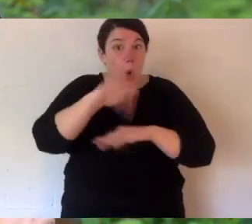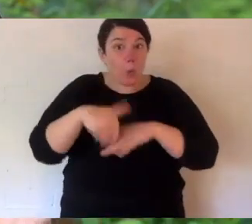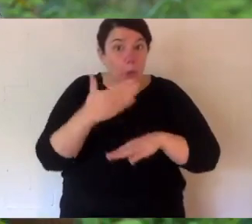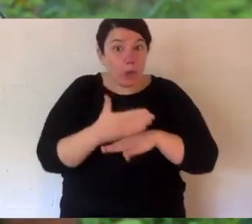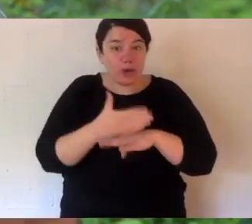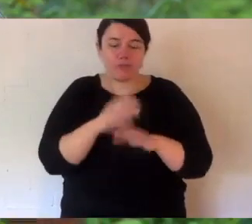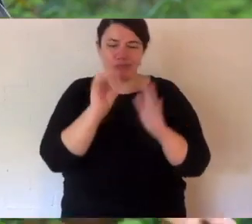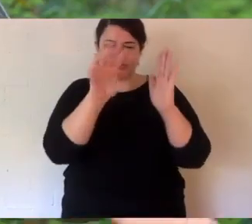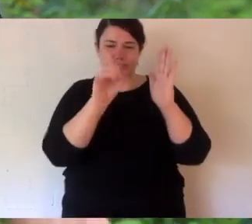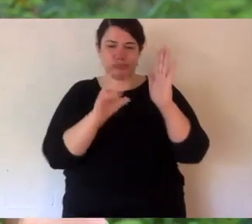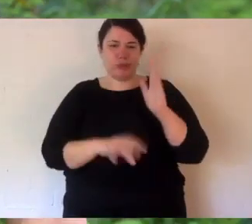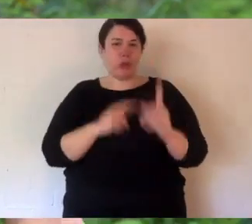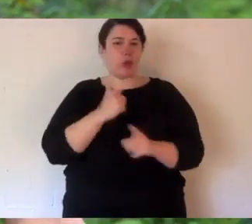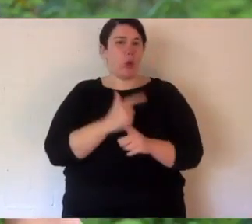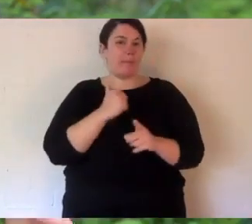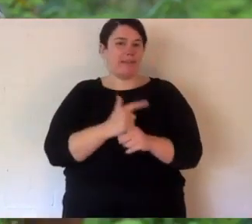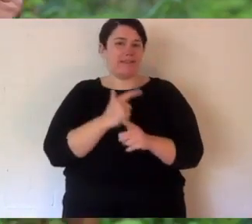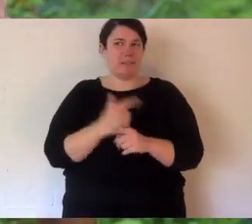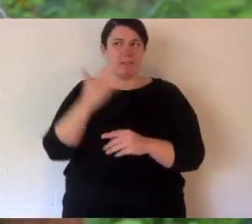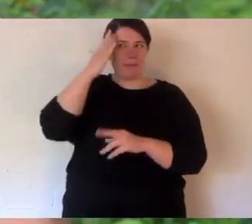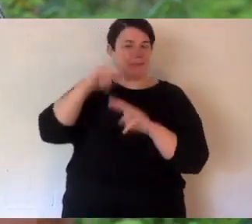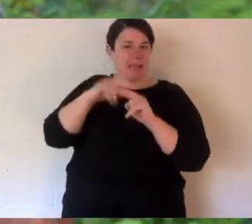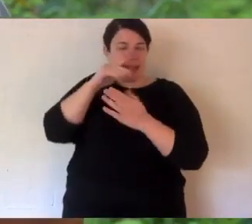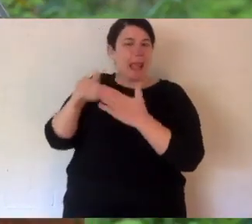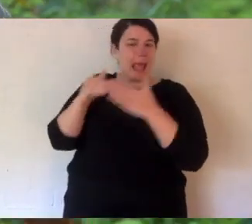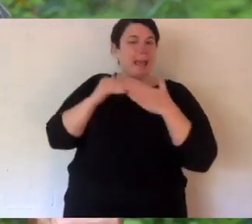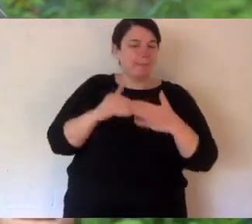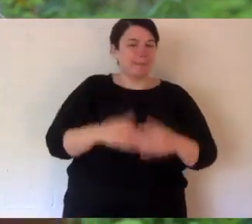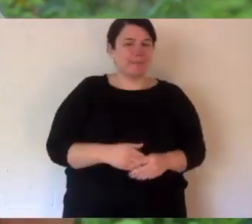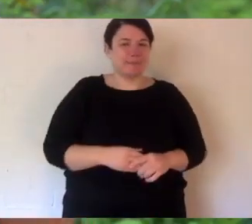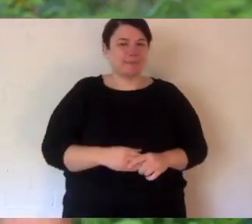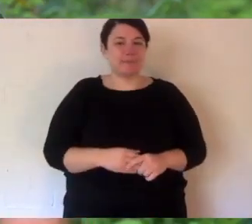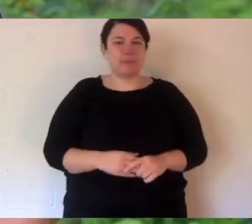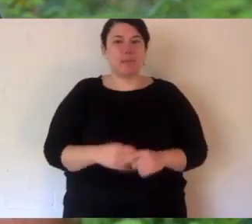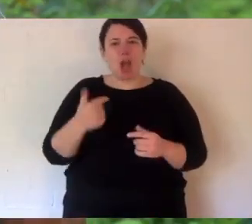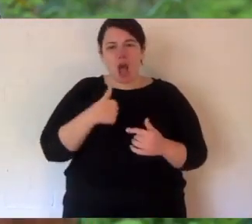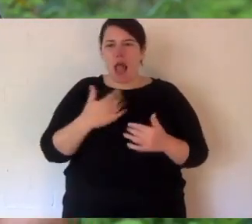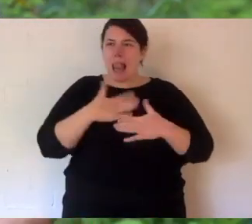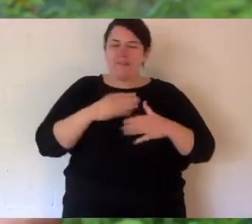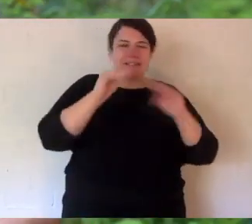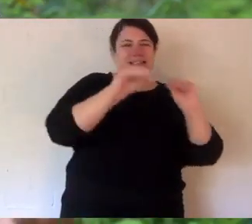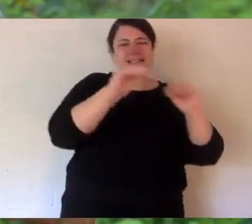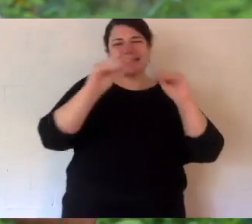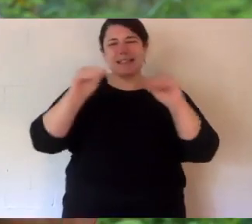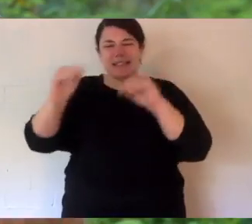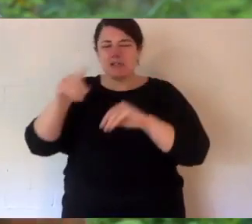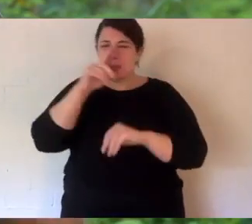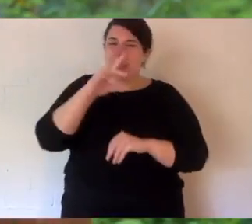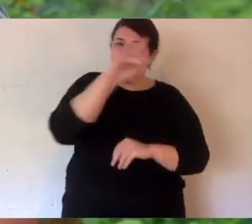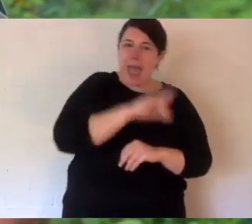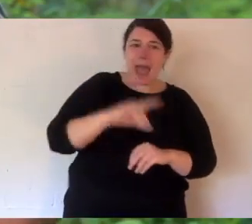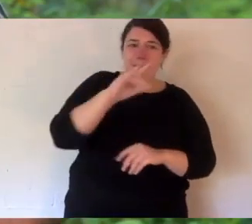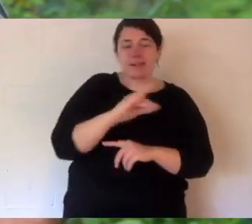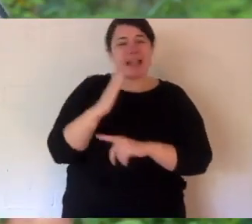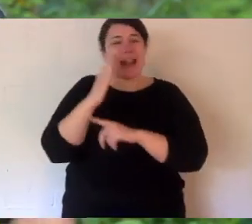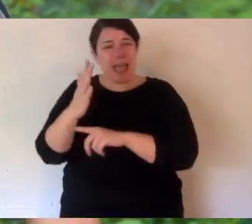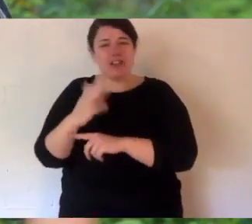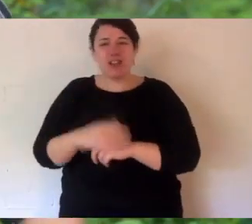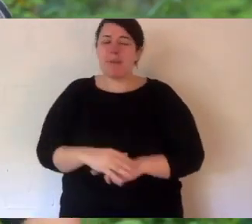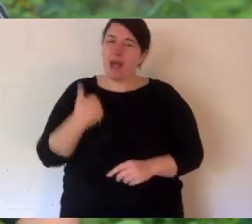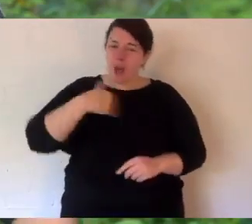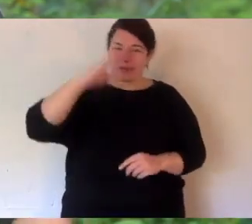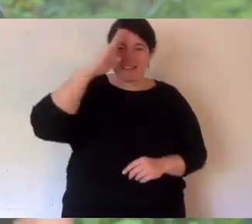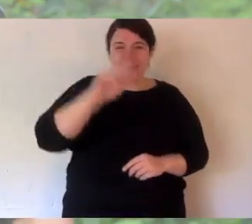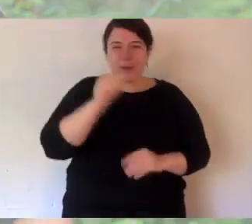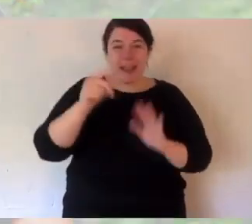your homework, just put it into the comments. This is what I do, connecting people with nature and that can't stop. I'll see you